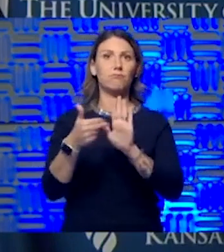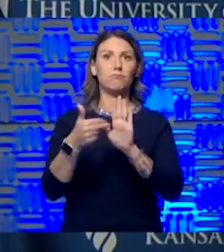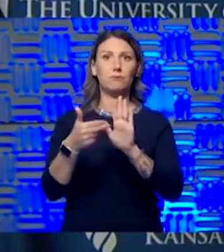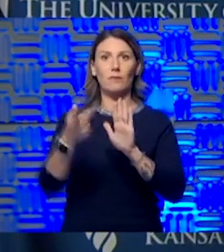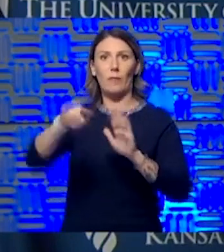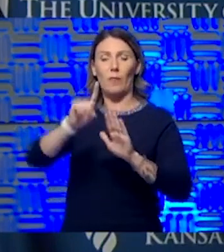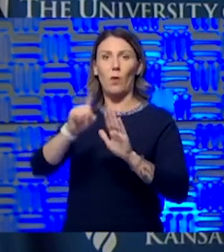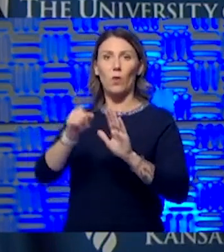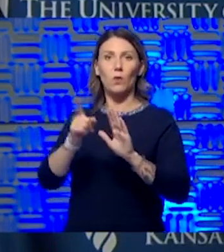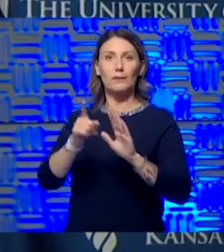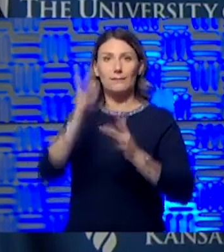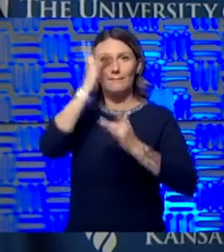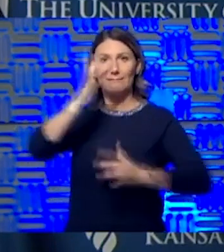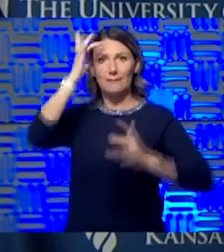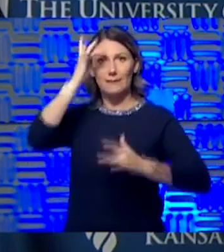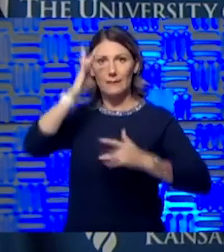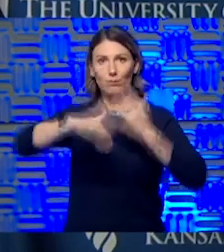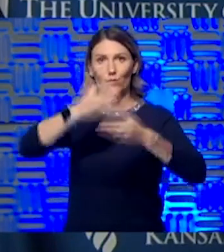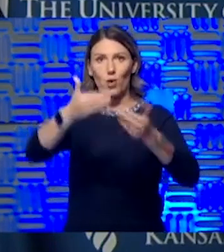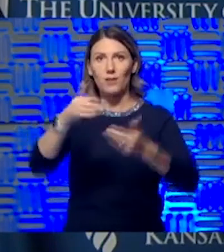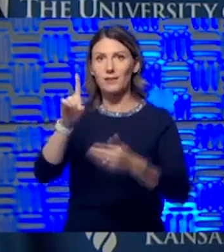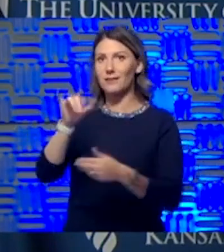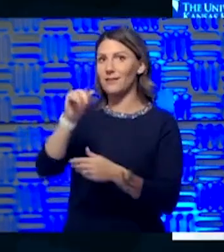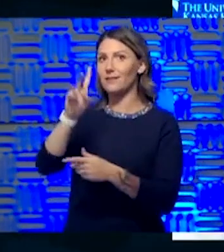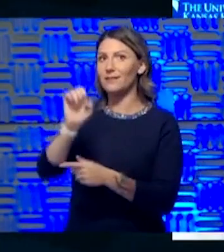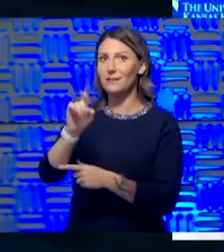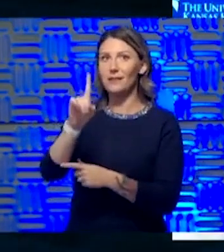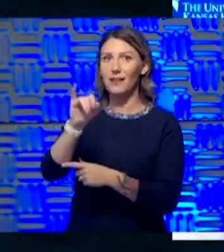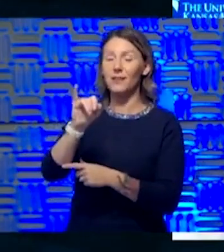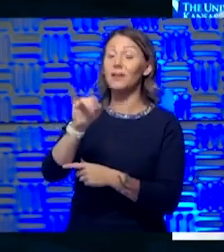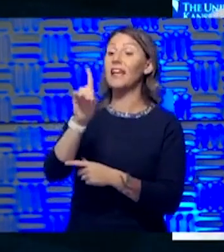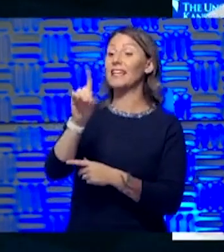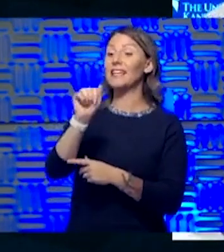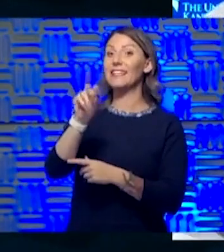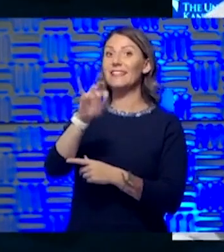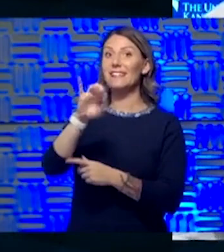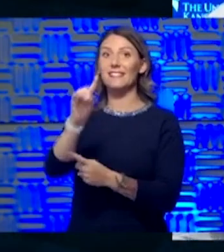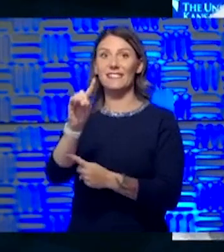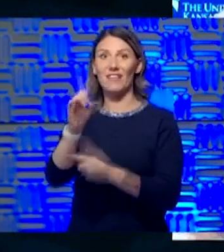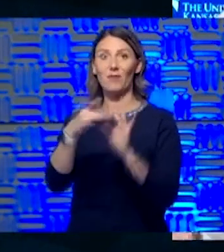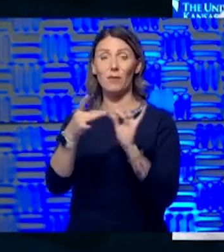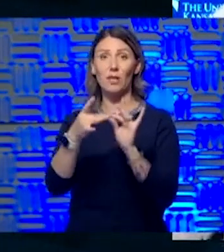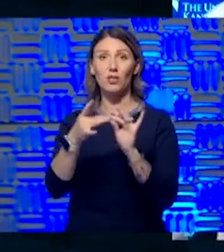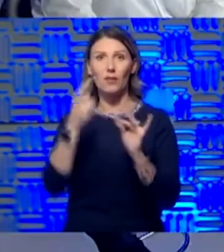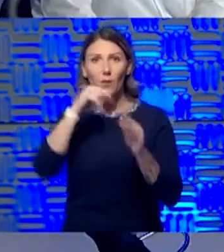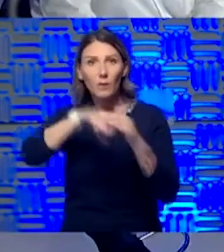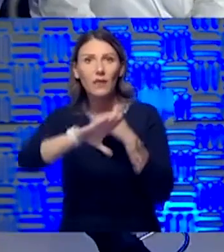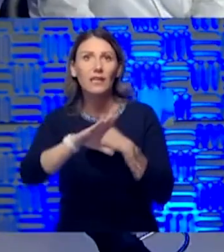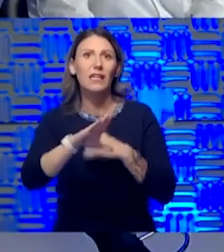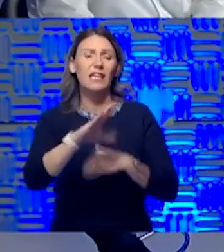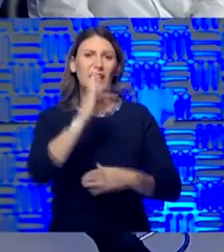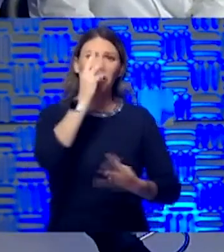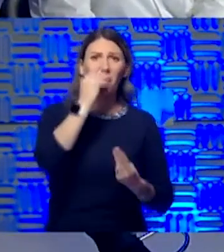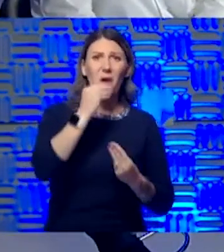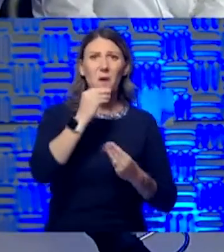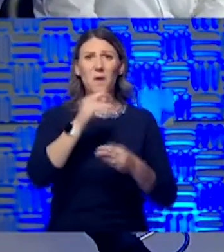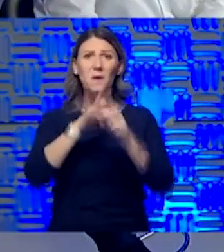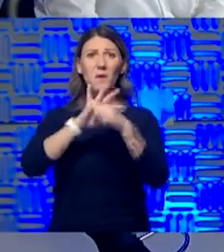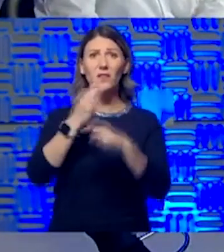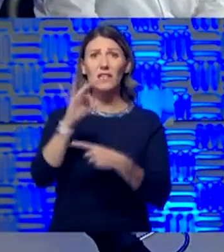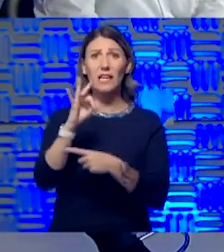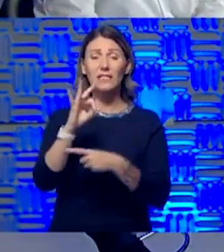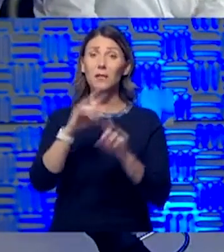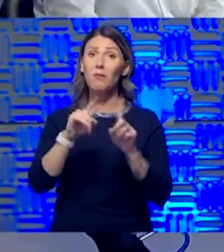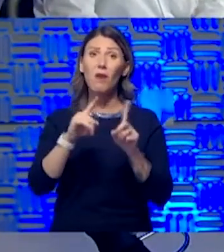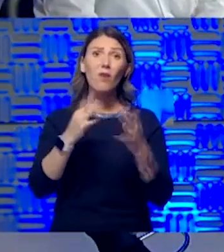disease processes that David spoke of. So they came in thinking maybe it was COVID-19, but they just waited too long to treat their underlying disease. And,